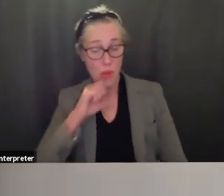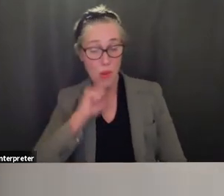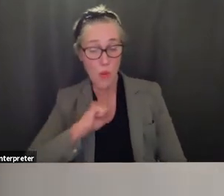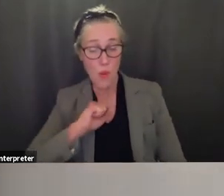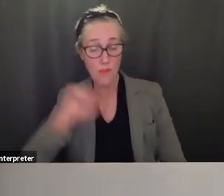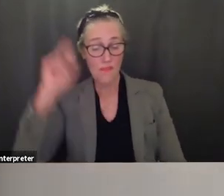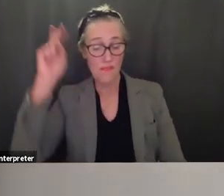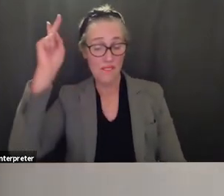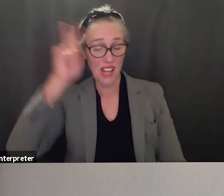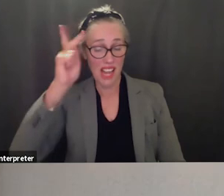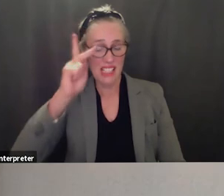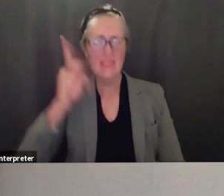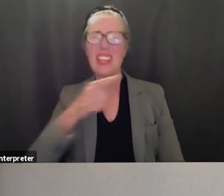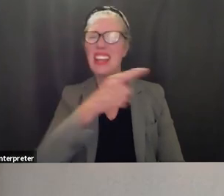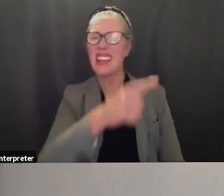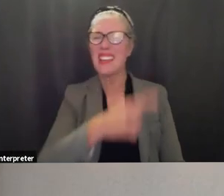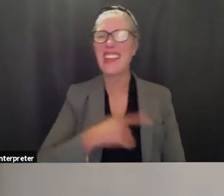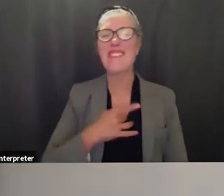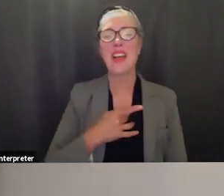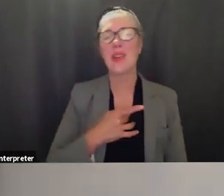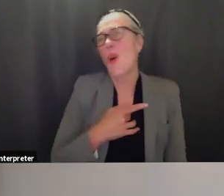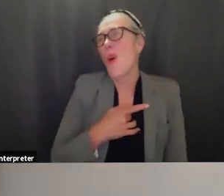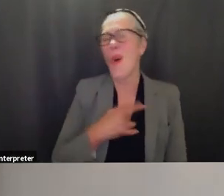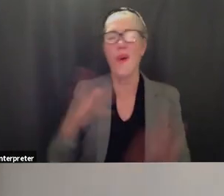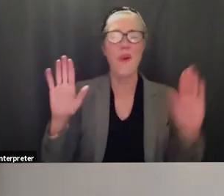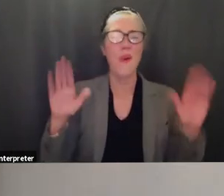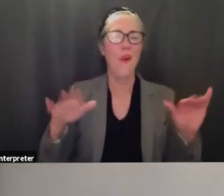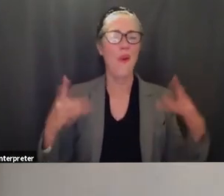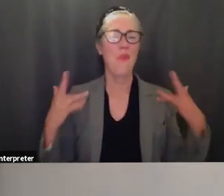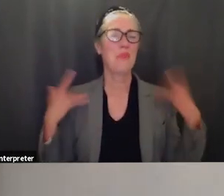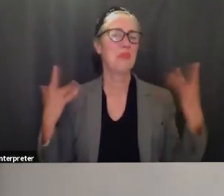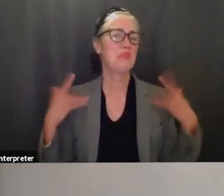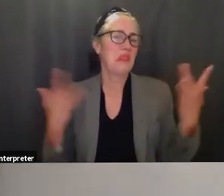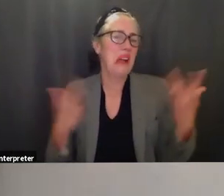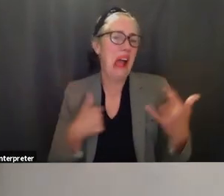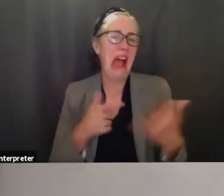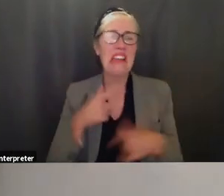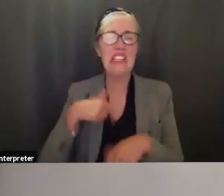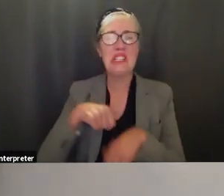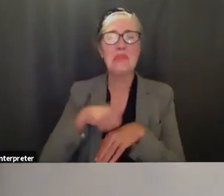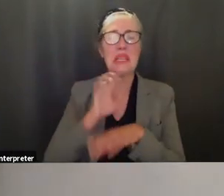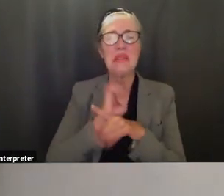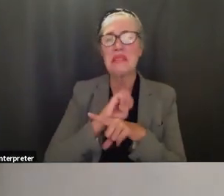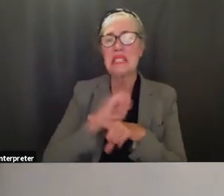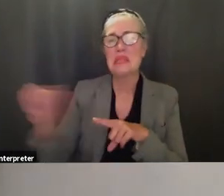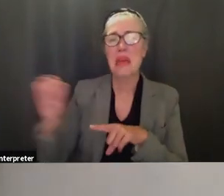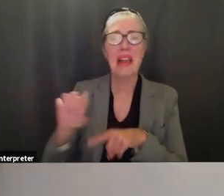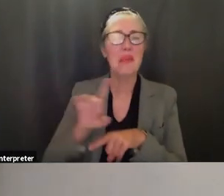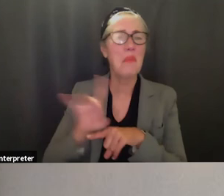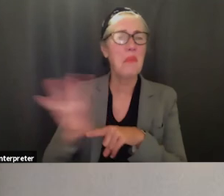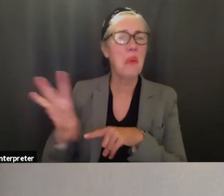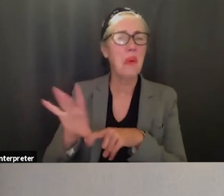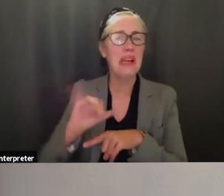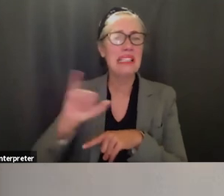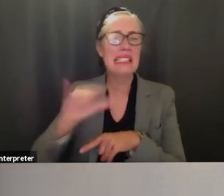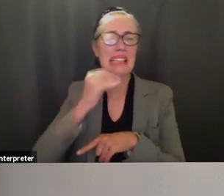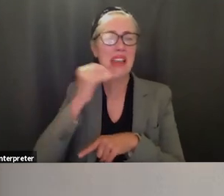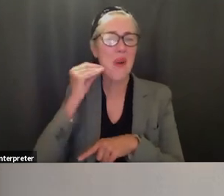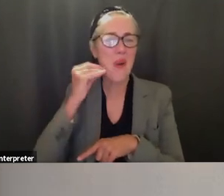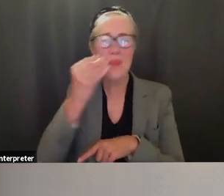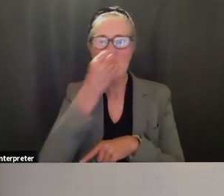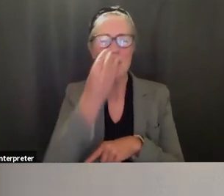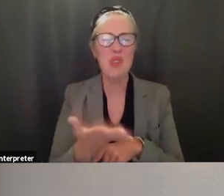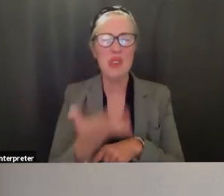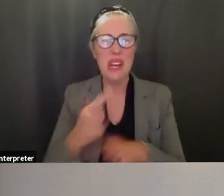feel invisible because you could just hey they're just going to dismiss me i could just you know be home for five days and they don't really care but this way